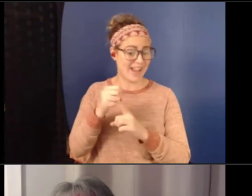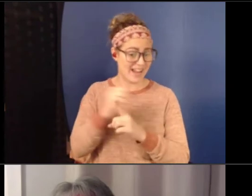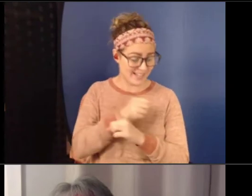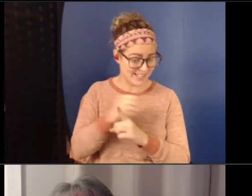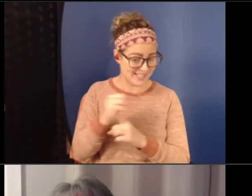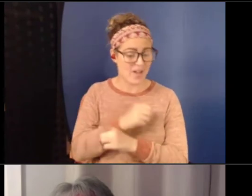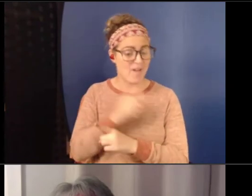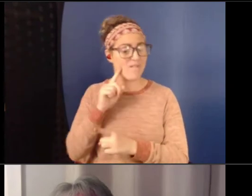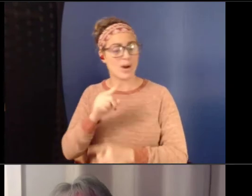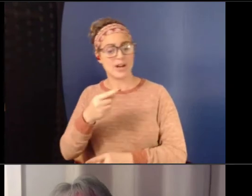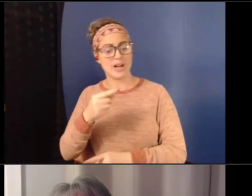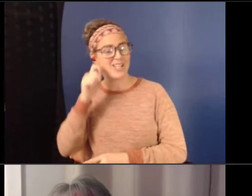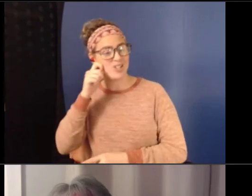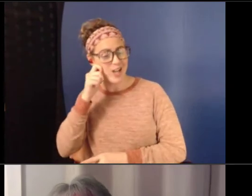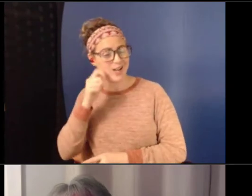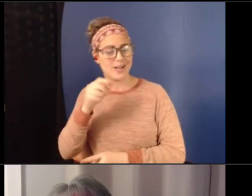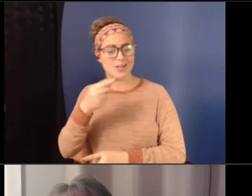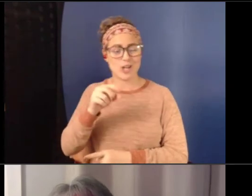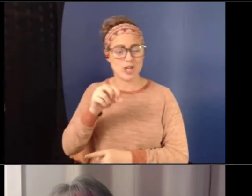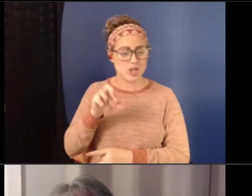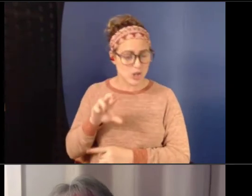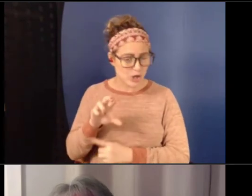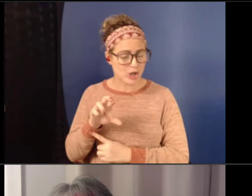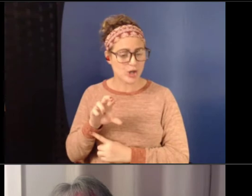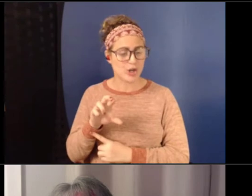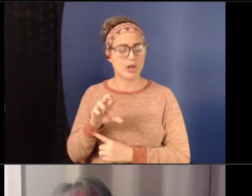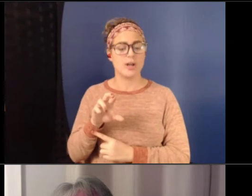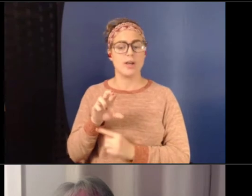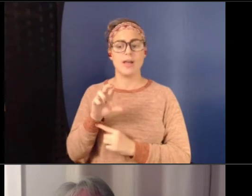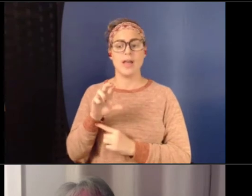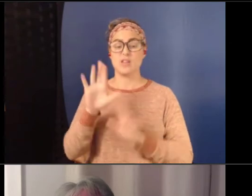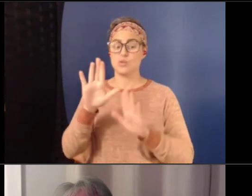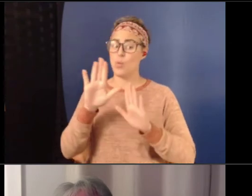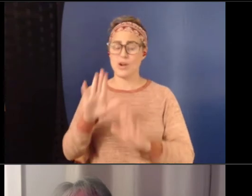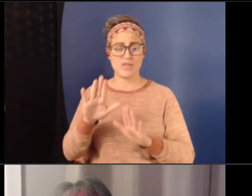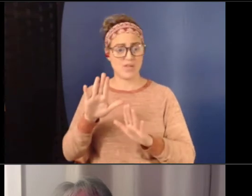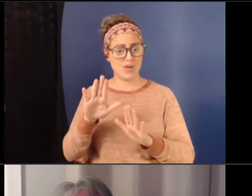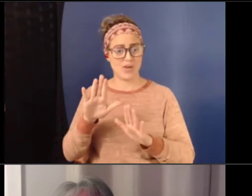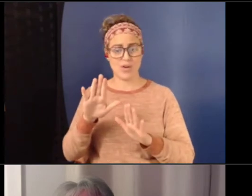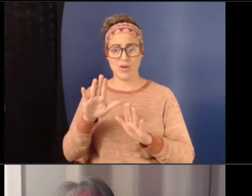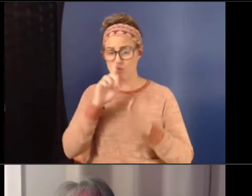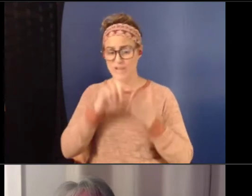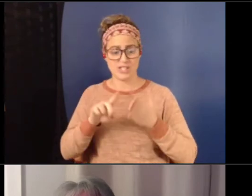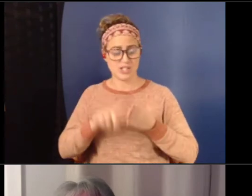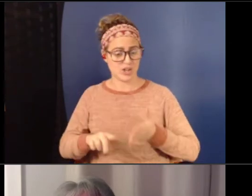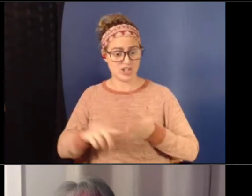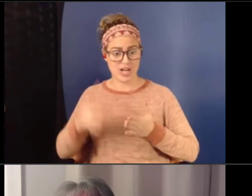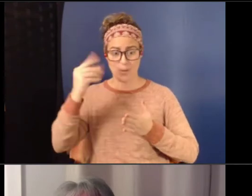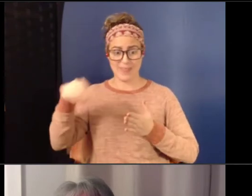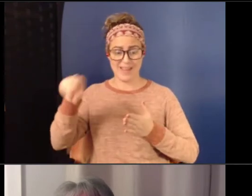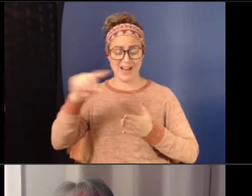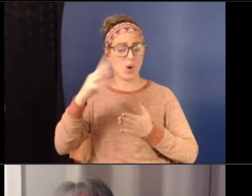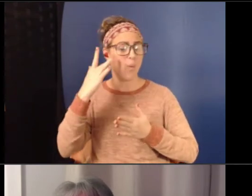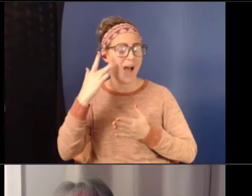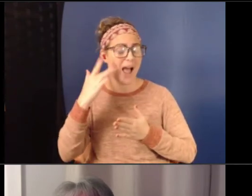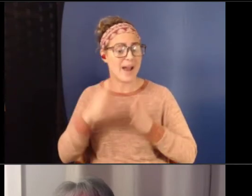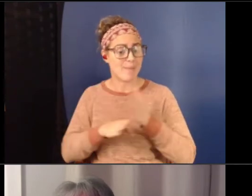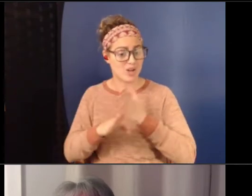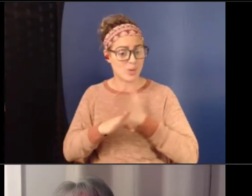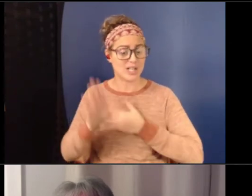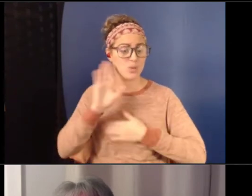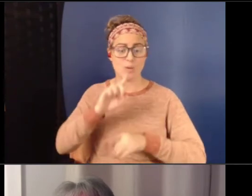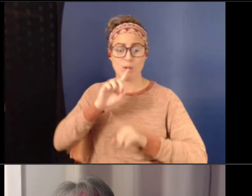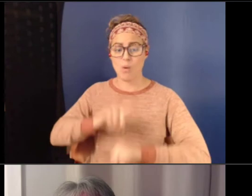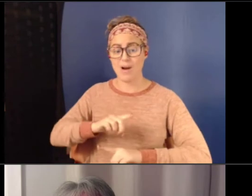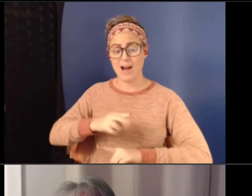brilliant qualitative research out there on why it is that gender and sexual minority youth would report higher rates of teen dating